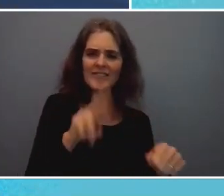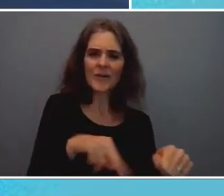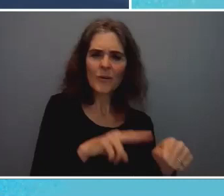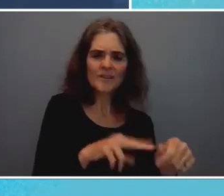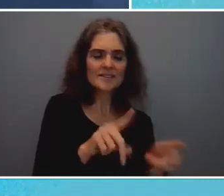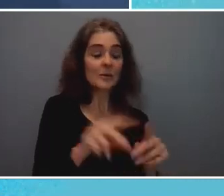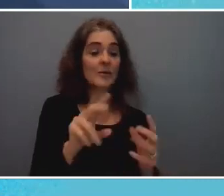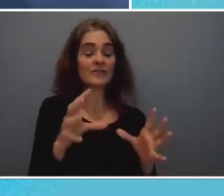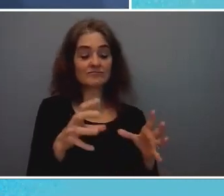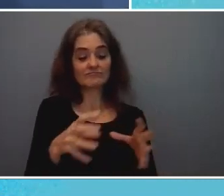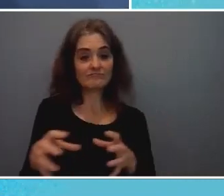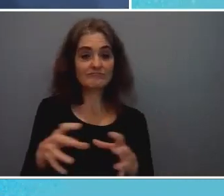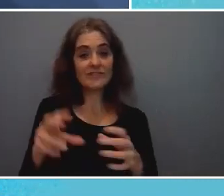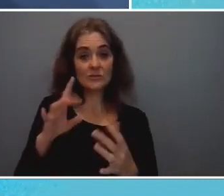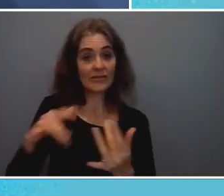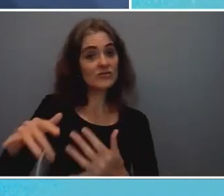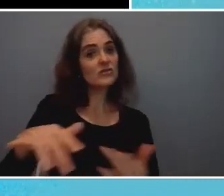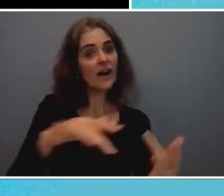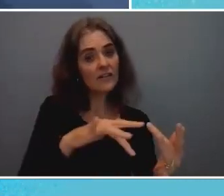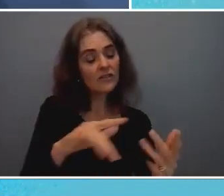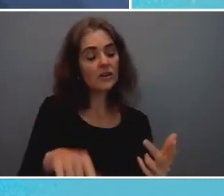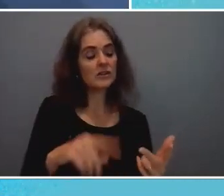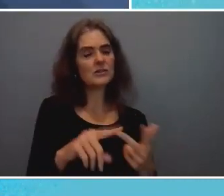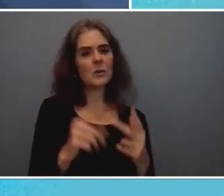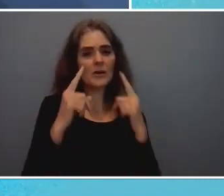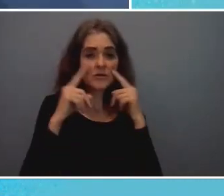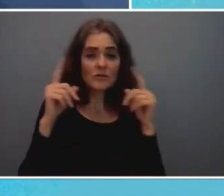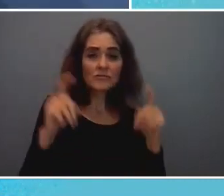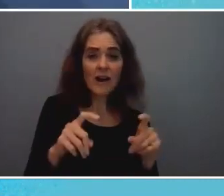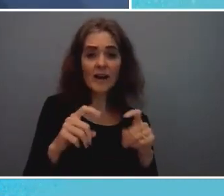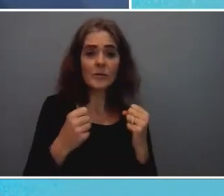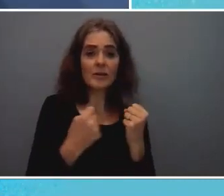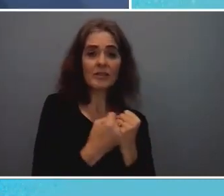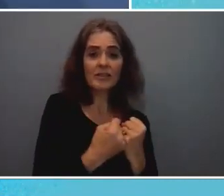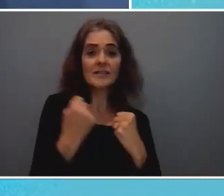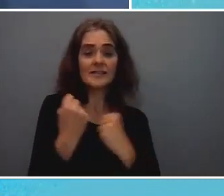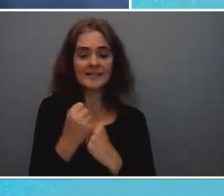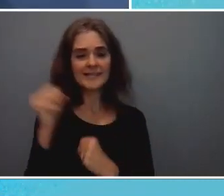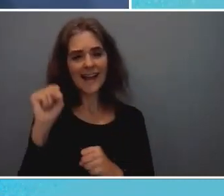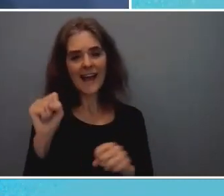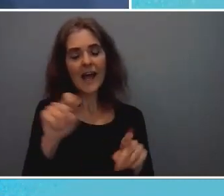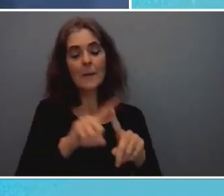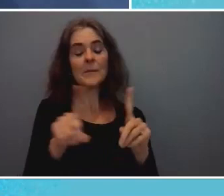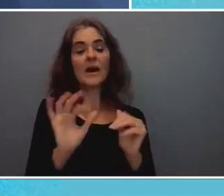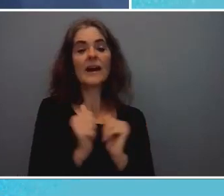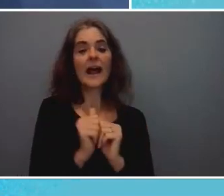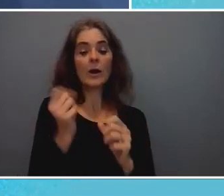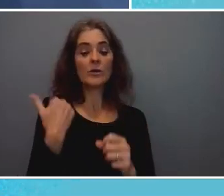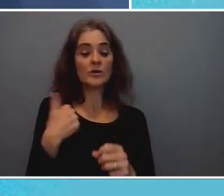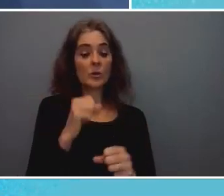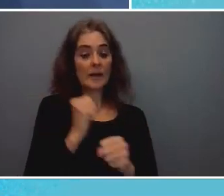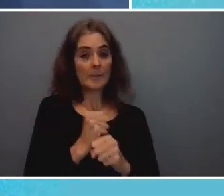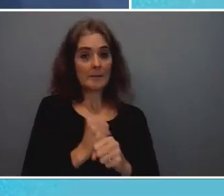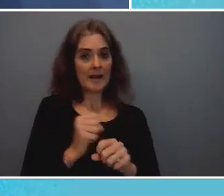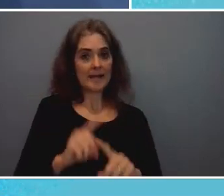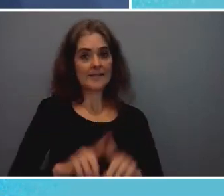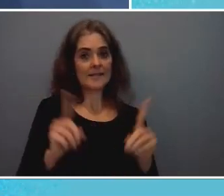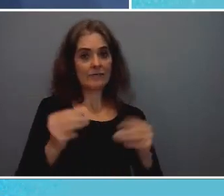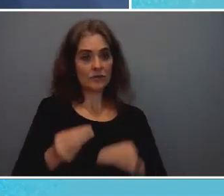people that we've cried with. But how do we take this out of here to make a difference to the people who we're ultimately trying to impact?